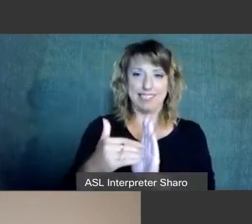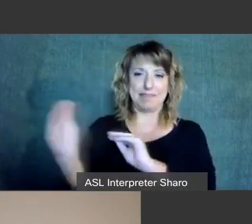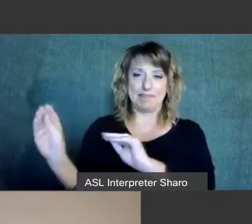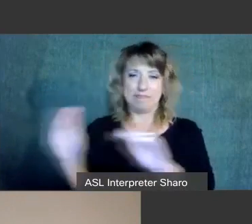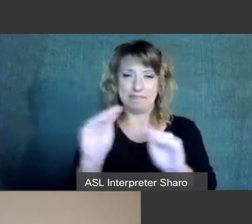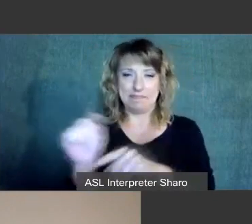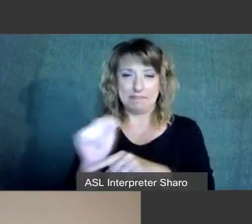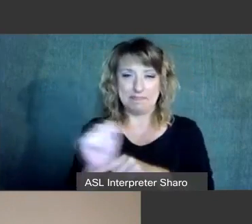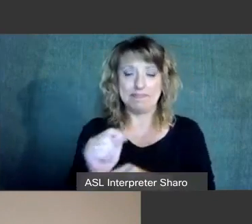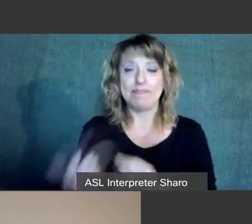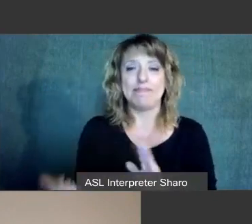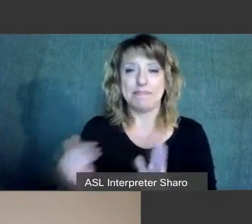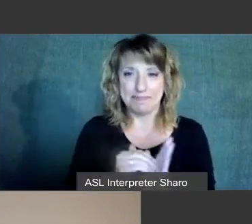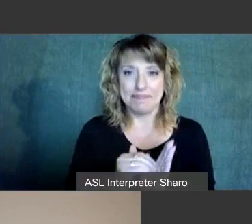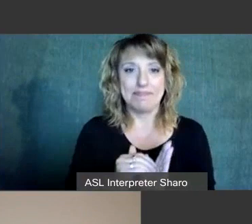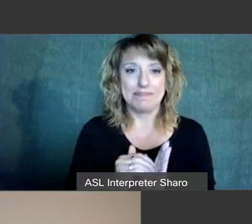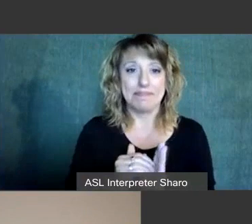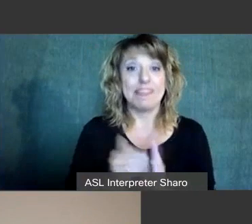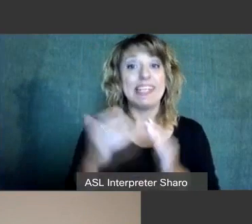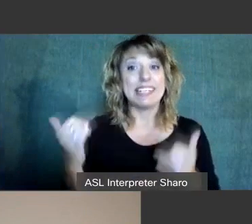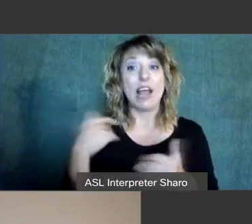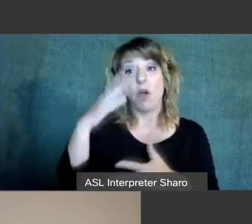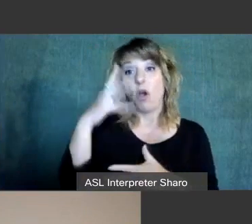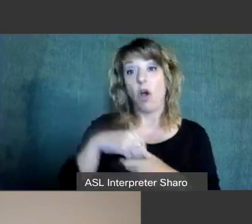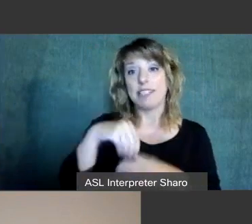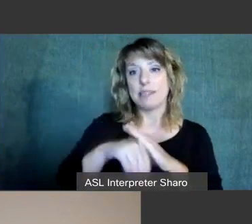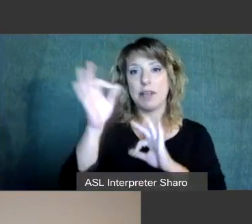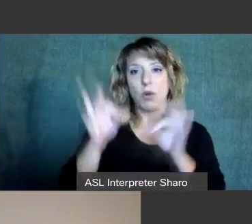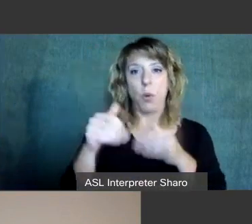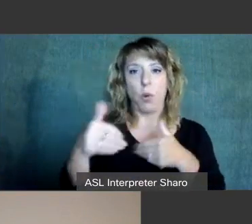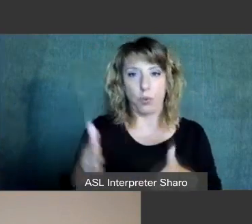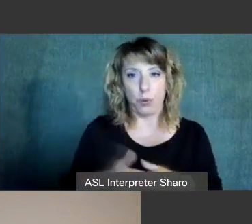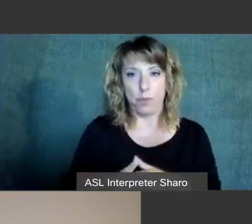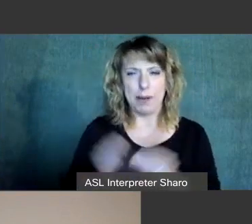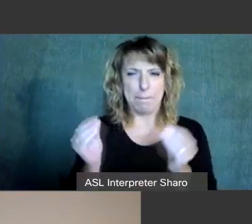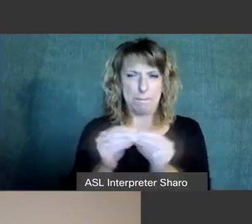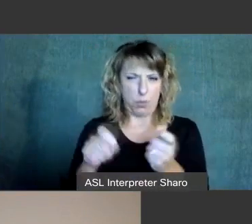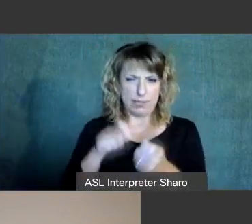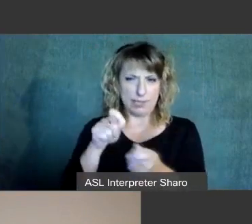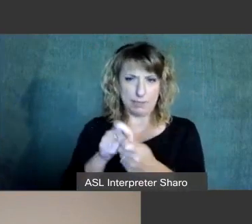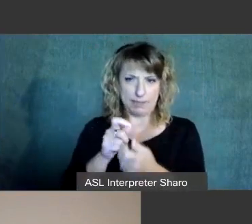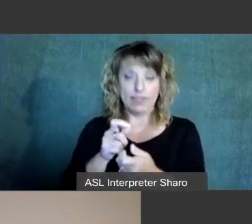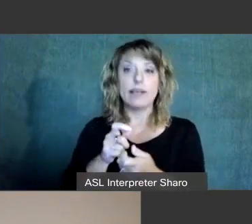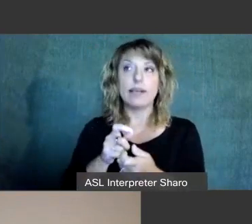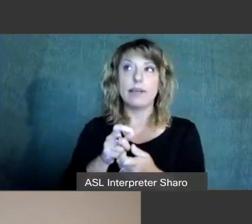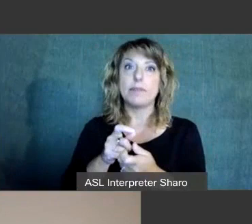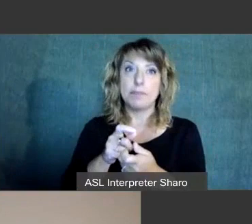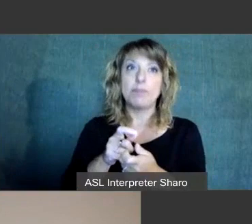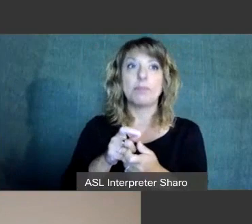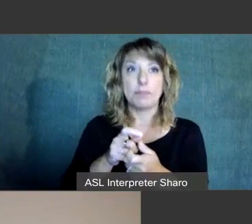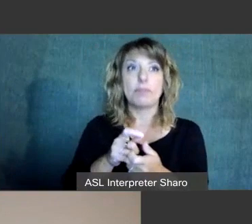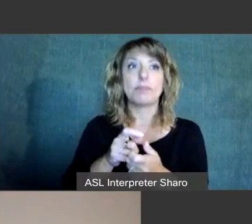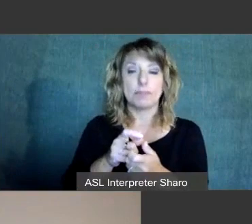again, this time autism in the courtroom, which was more specific to creating